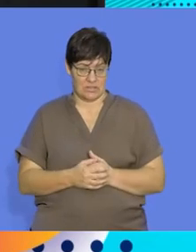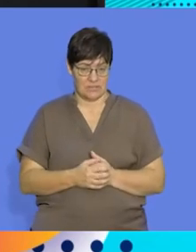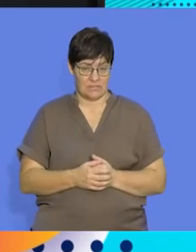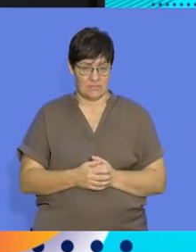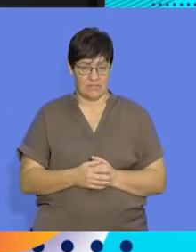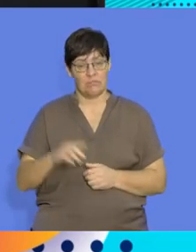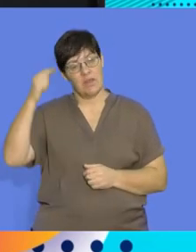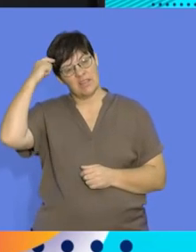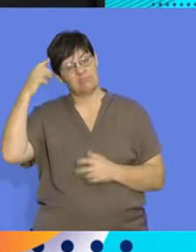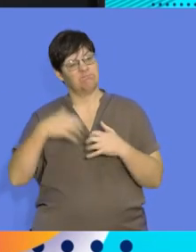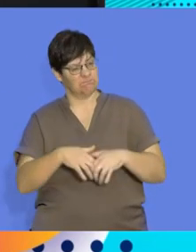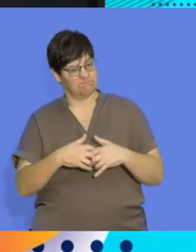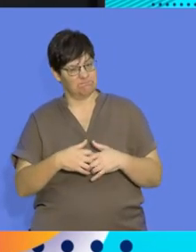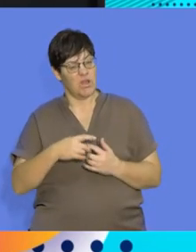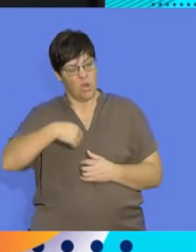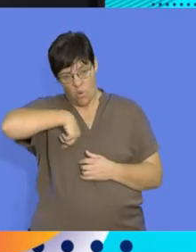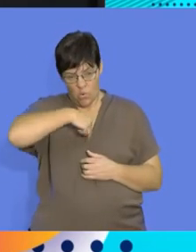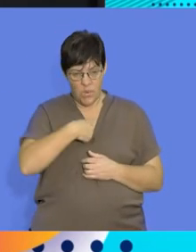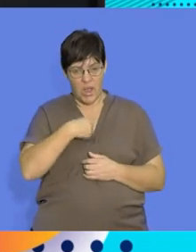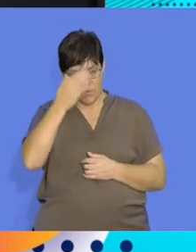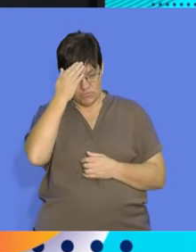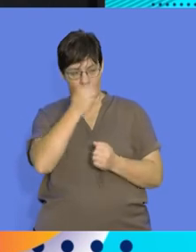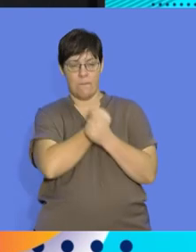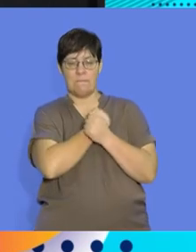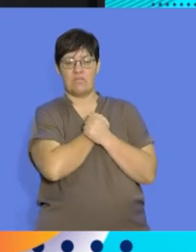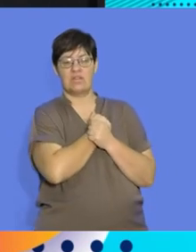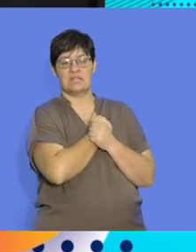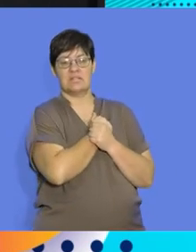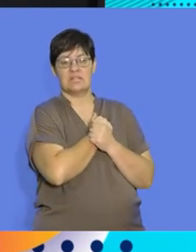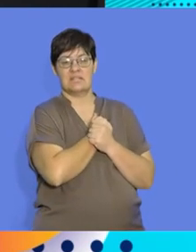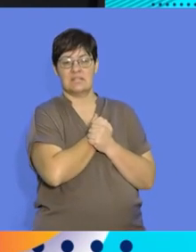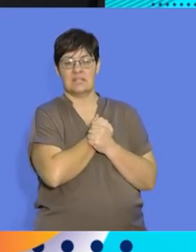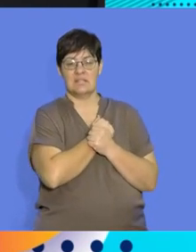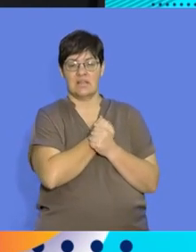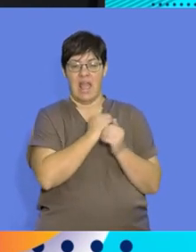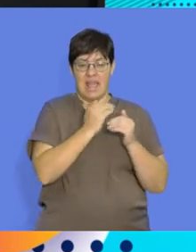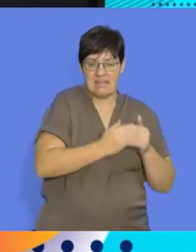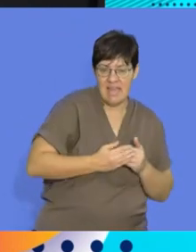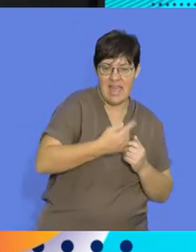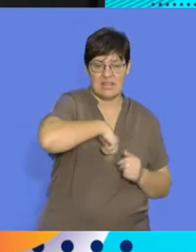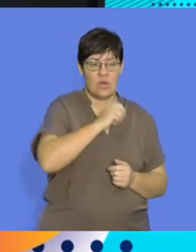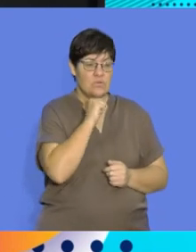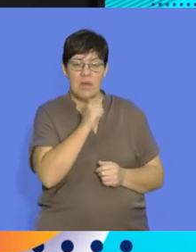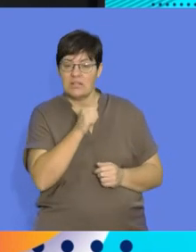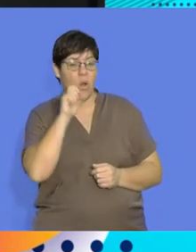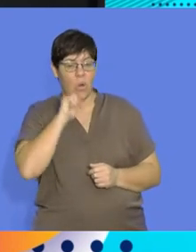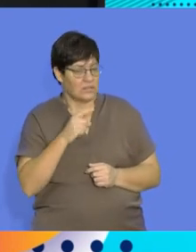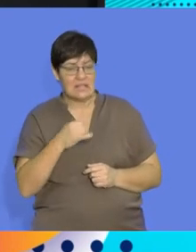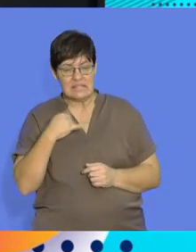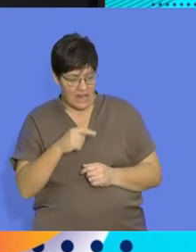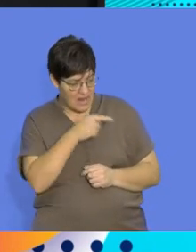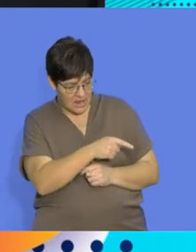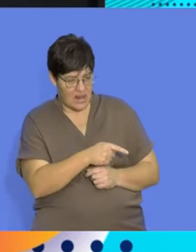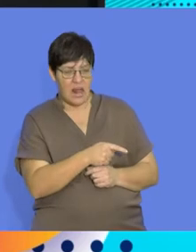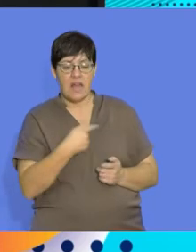And as we think about it, we often know that our parents care for us unconditionally. No matter how old we are, we're